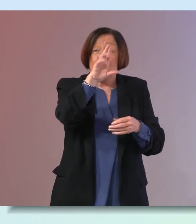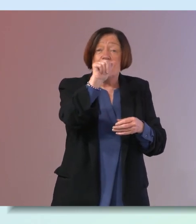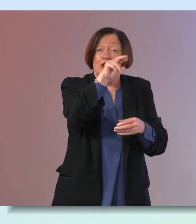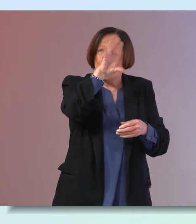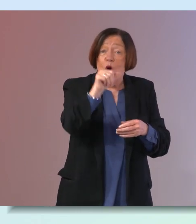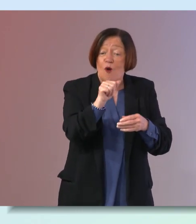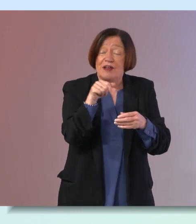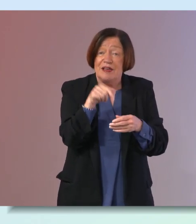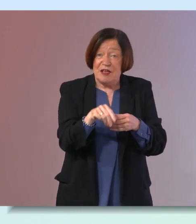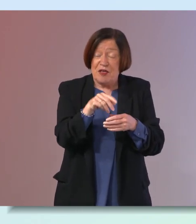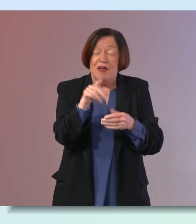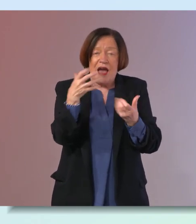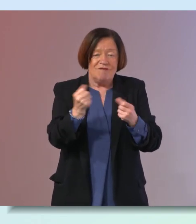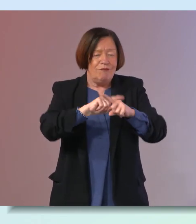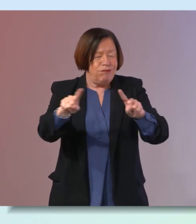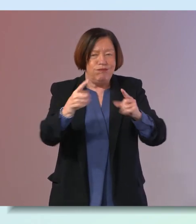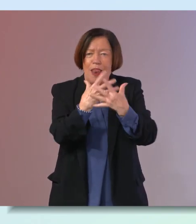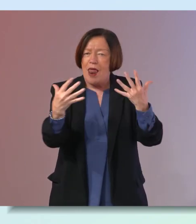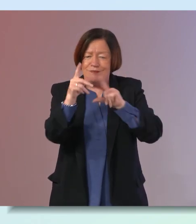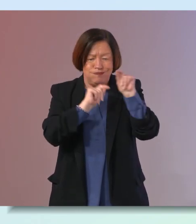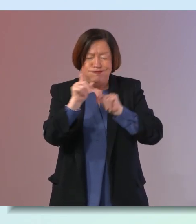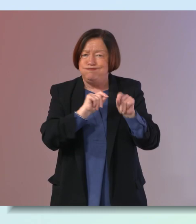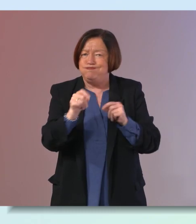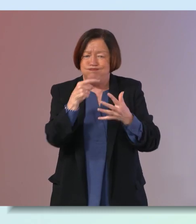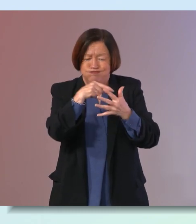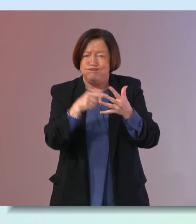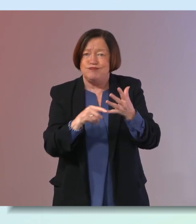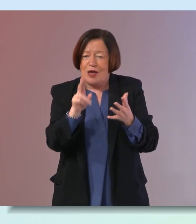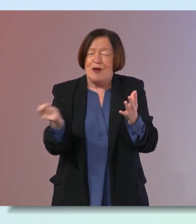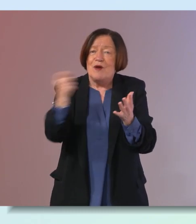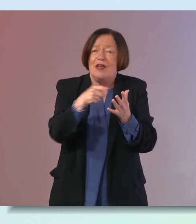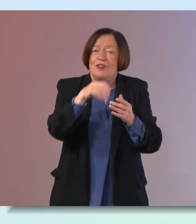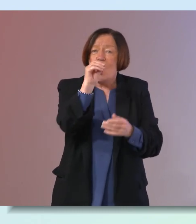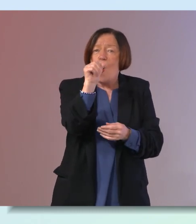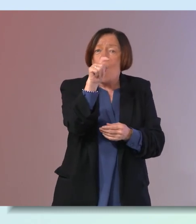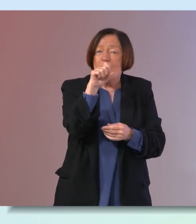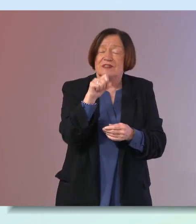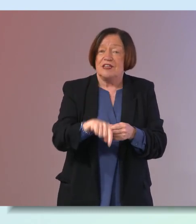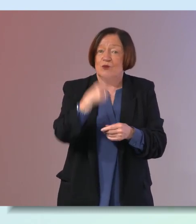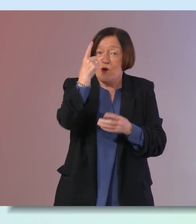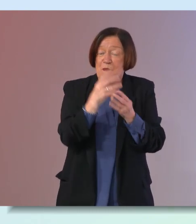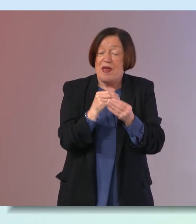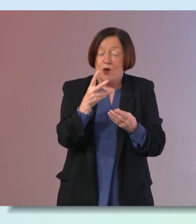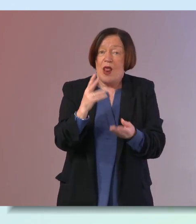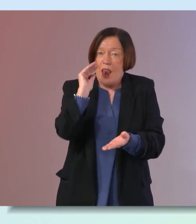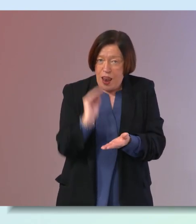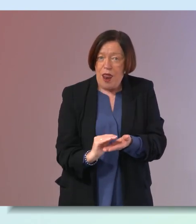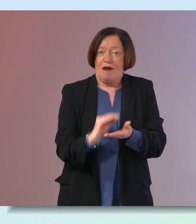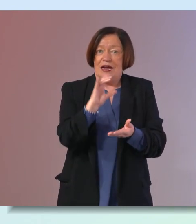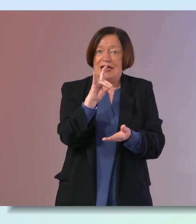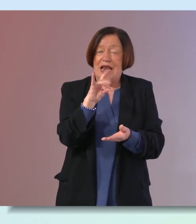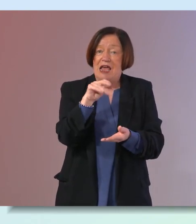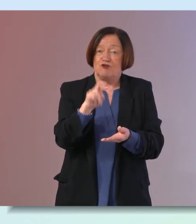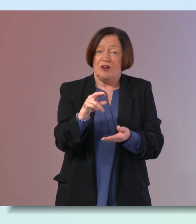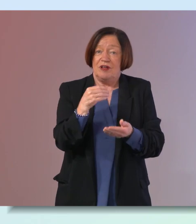so there's there's lots of ways you can pack in the um the oats that's that's one way you can do it it'll lower your cholesterol by about